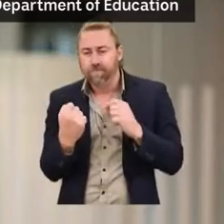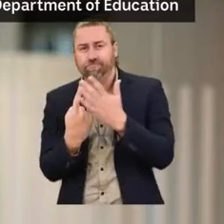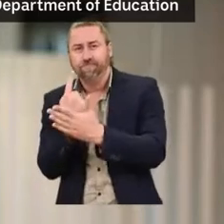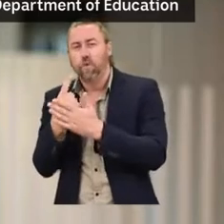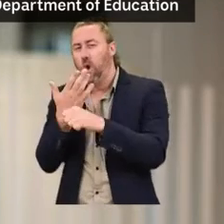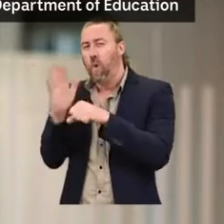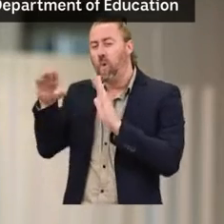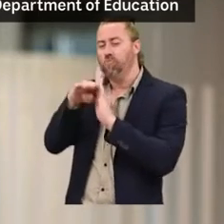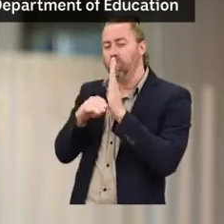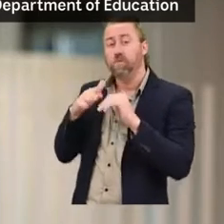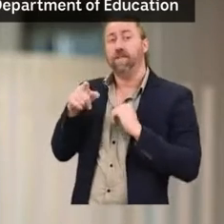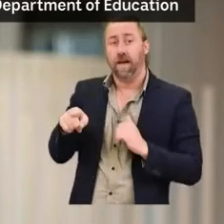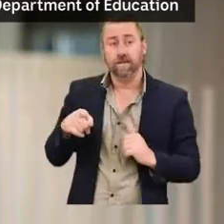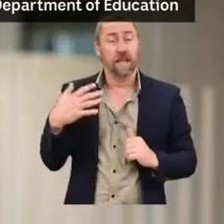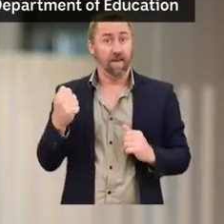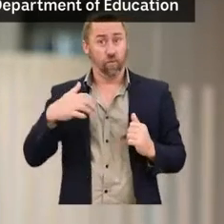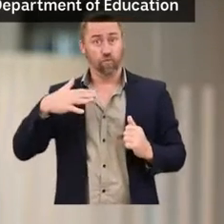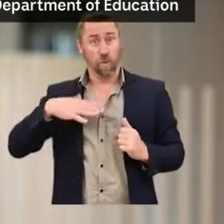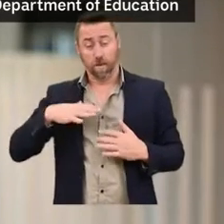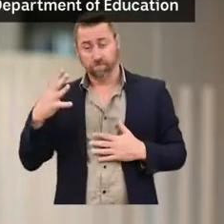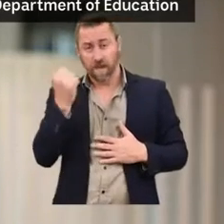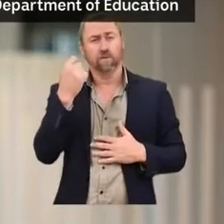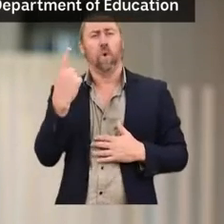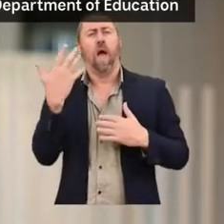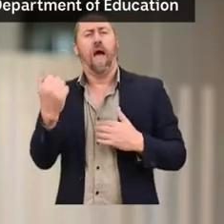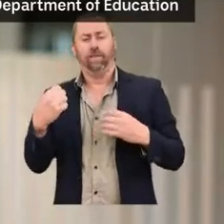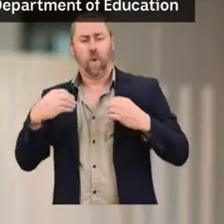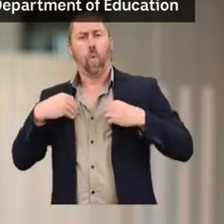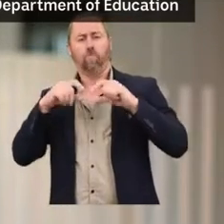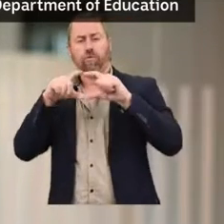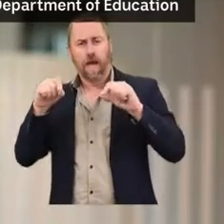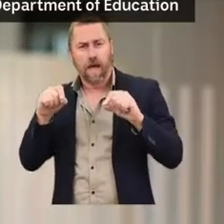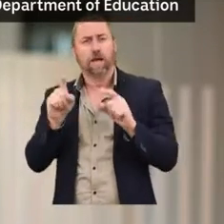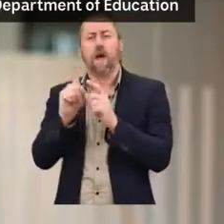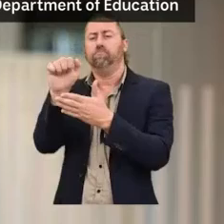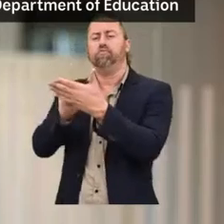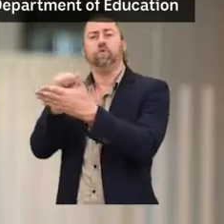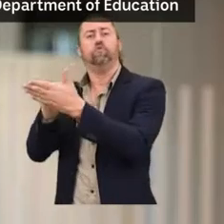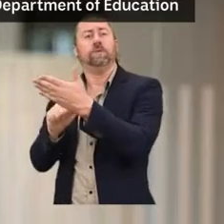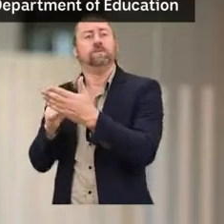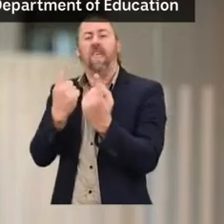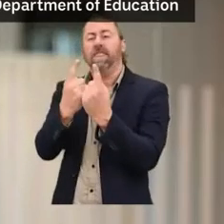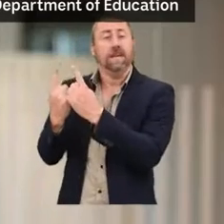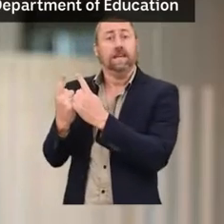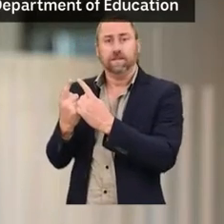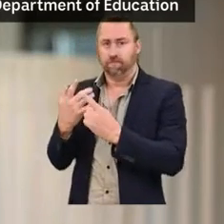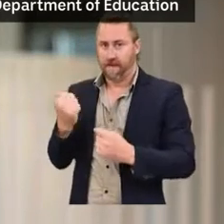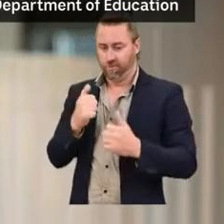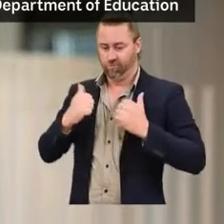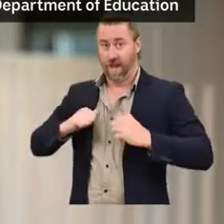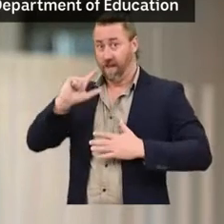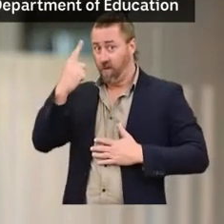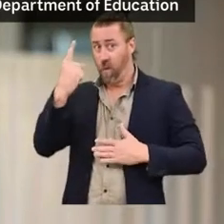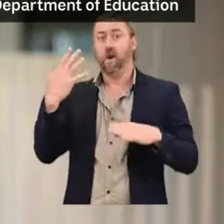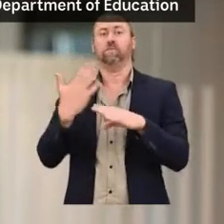controls, such as mandatory requirements for corporate card and procurement training prior to receiving a card,